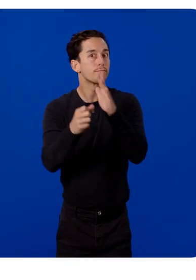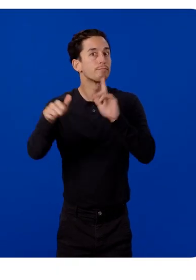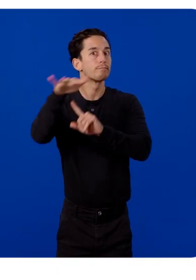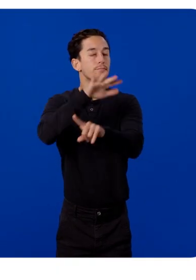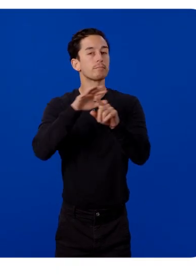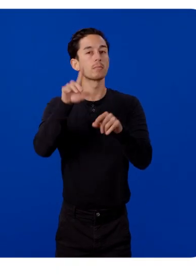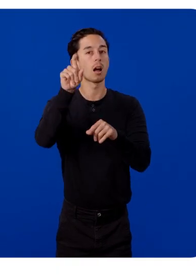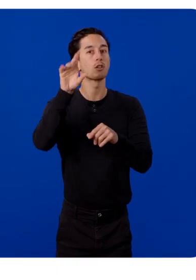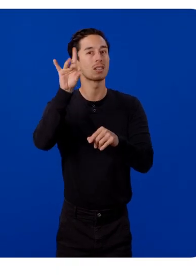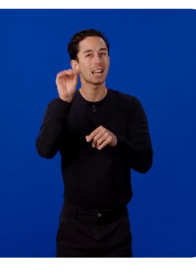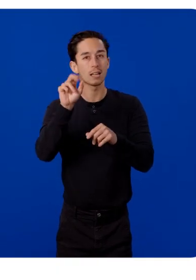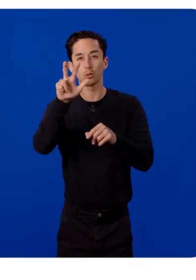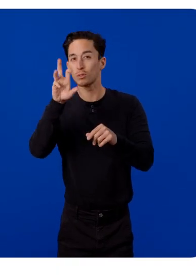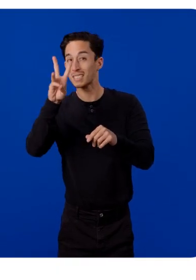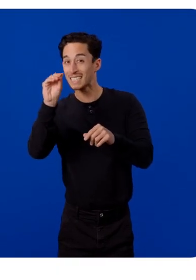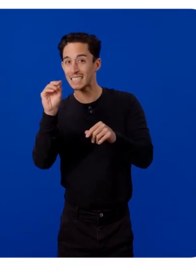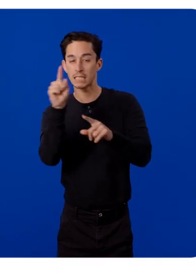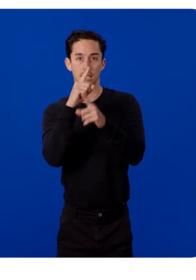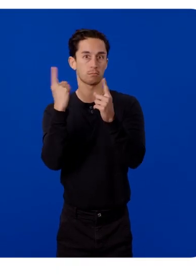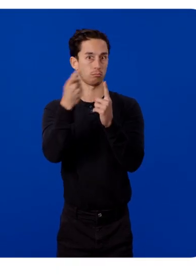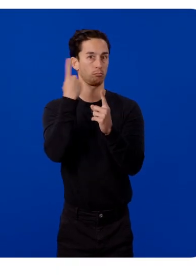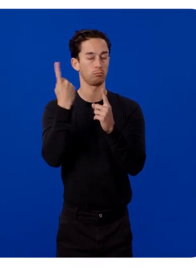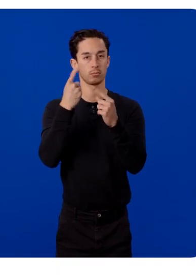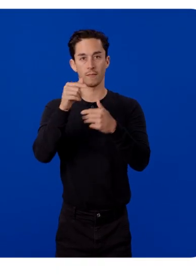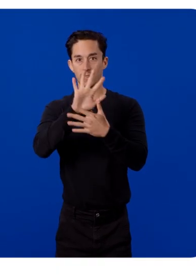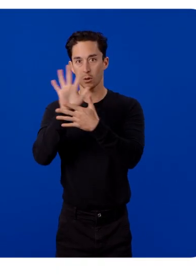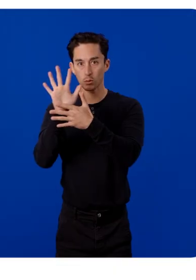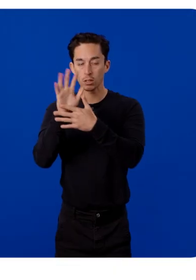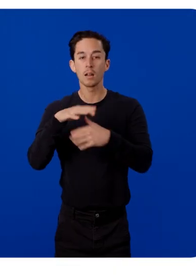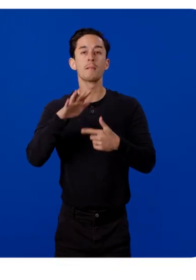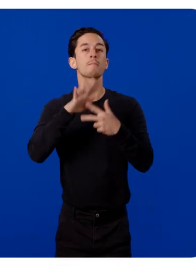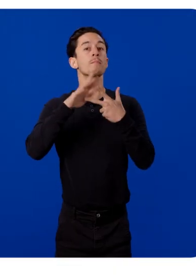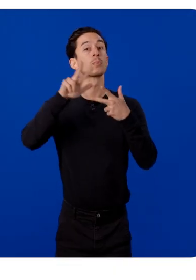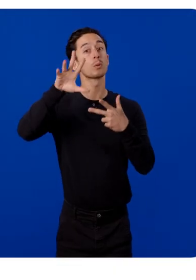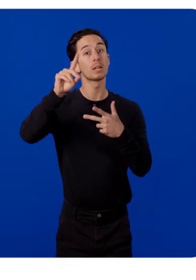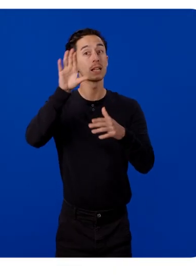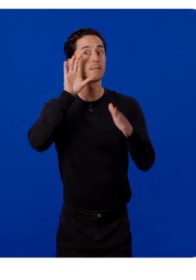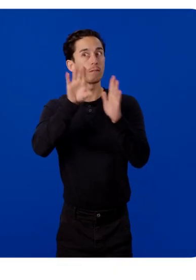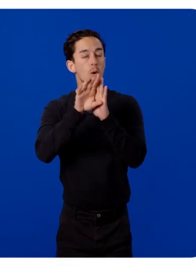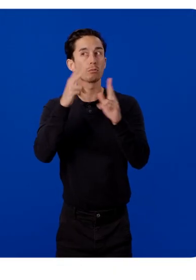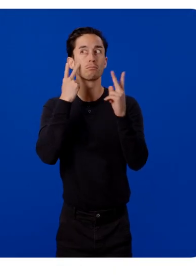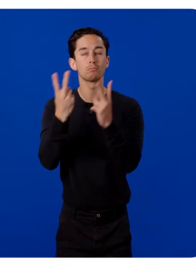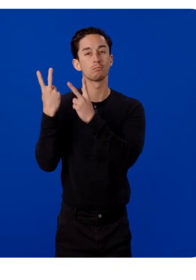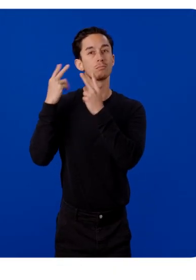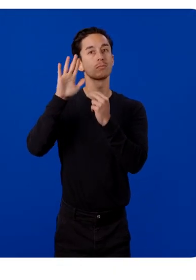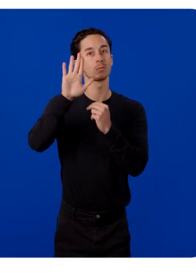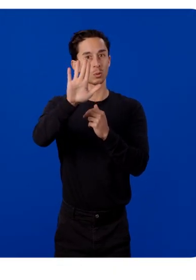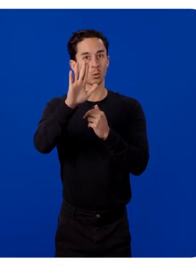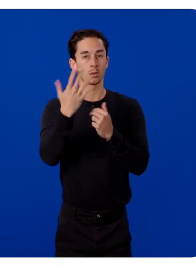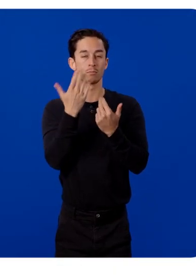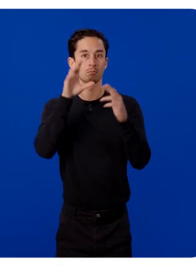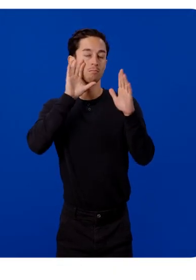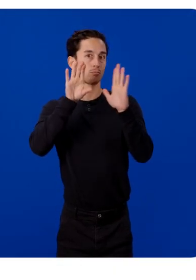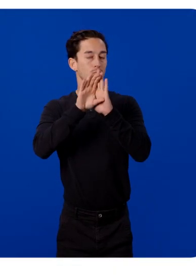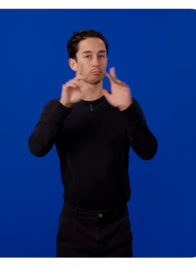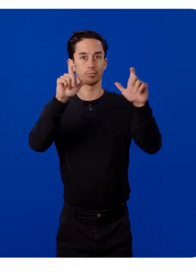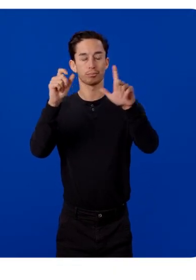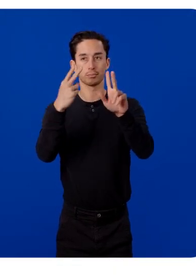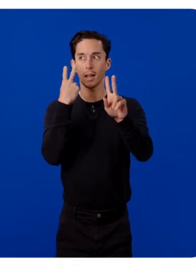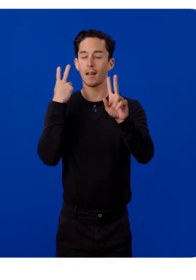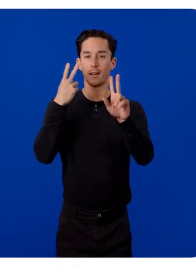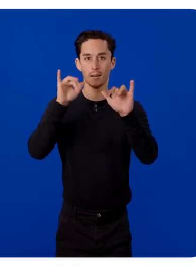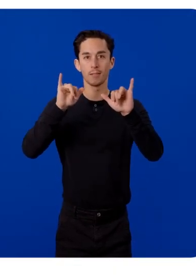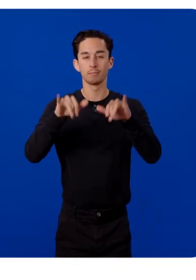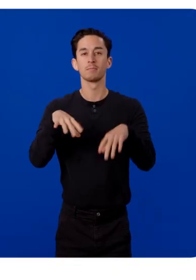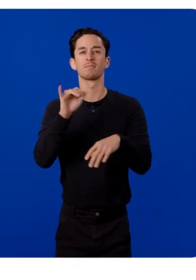formats like 180 or 360 videos, to reliving memories through 3D photos, MetaQuest is the best way to experience